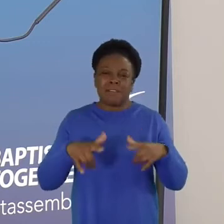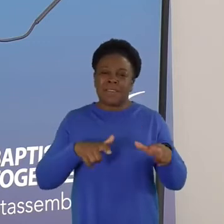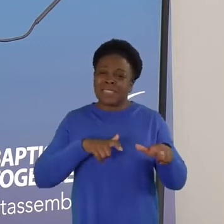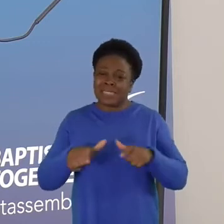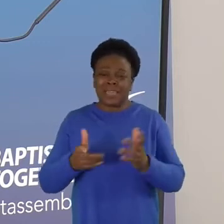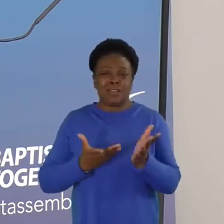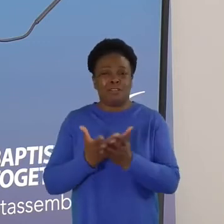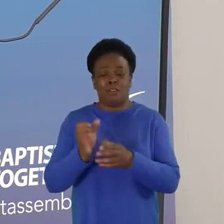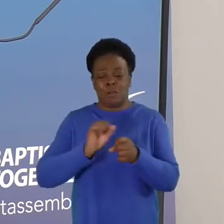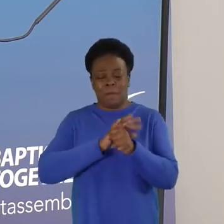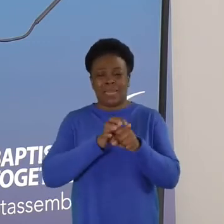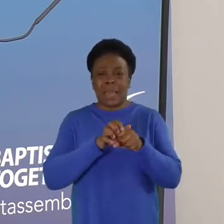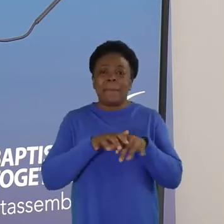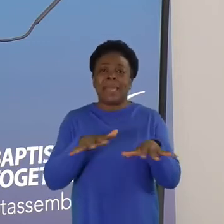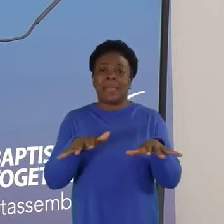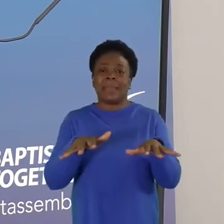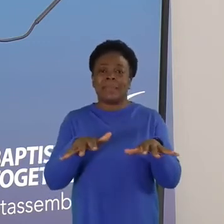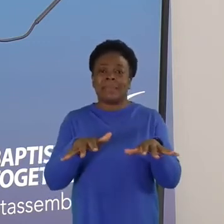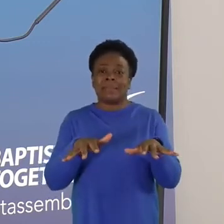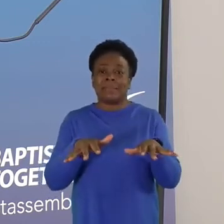much in the midst of that Friday.